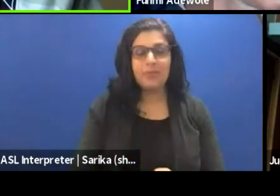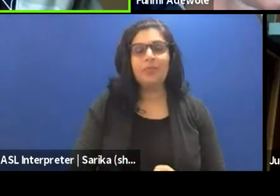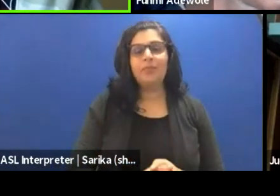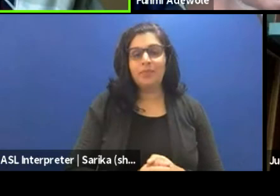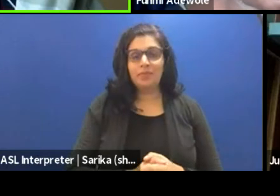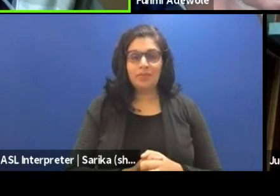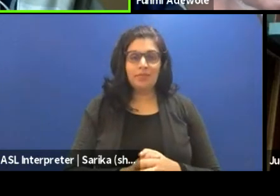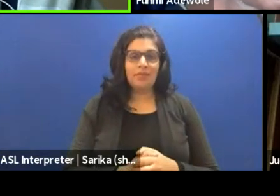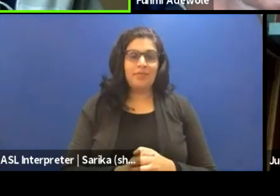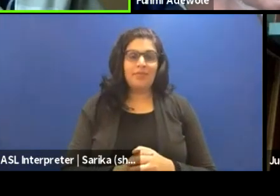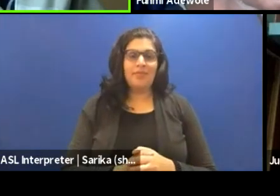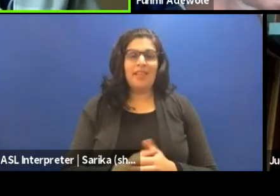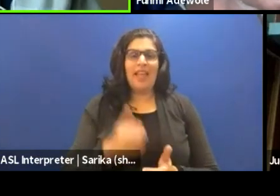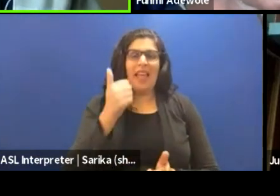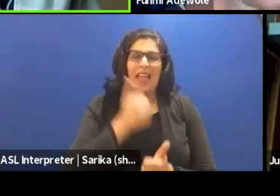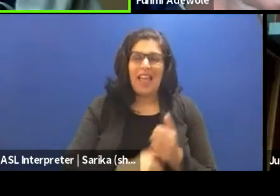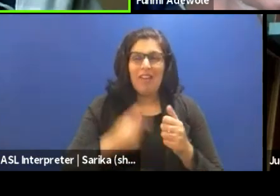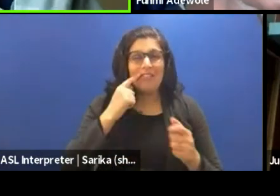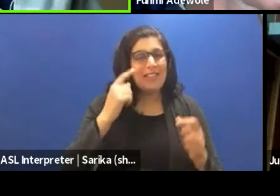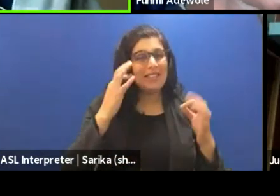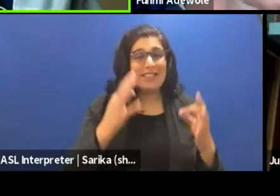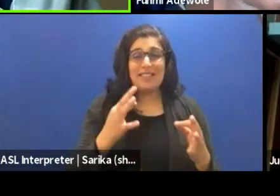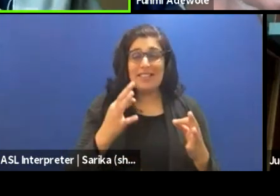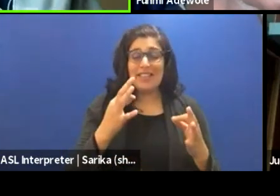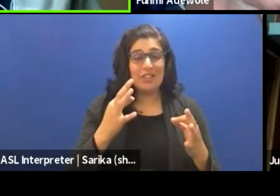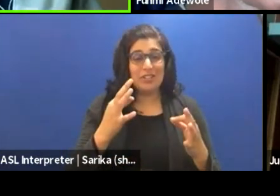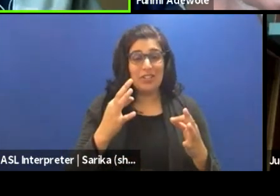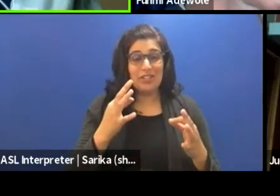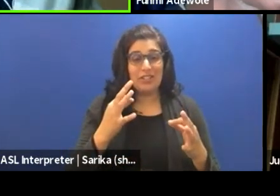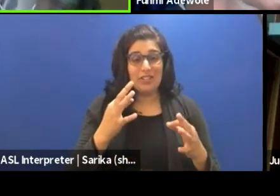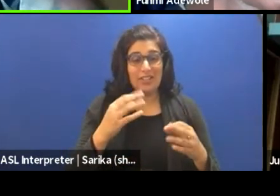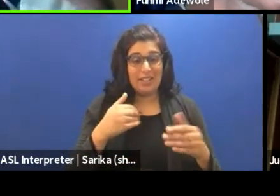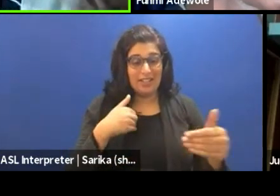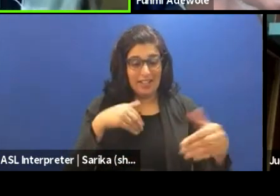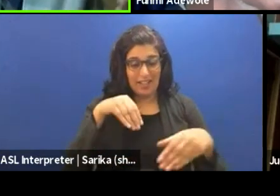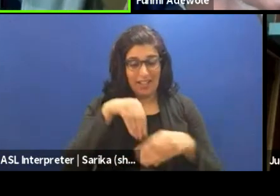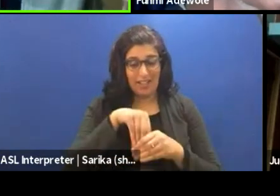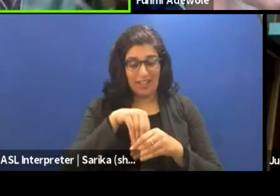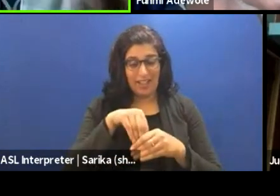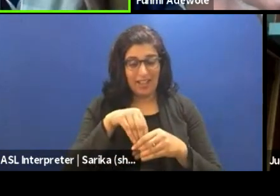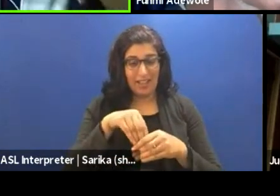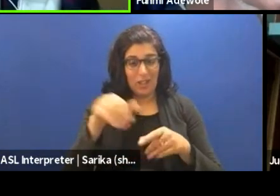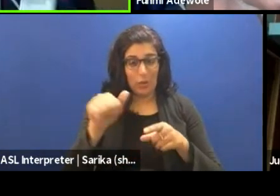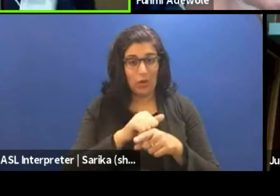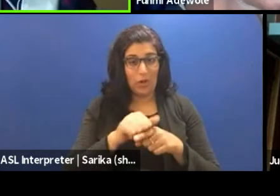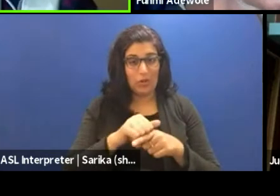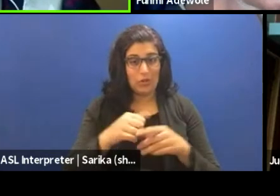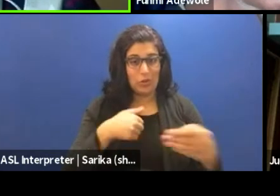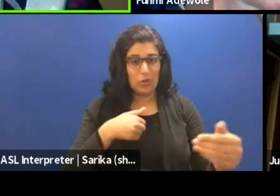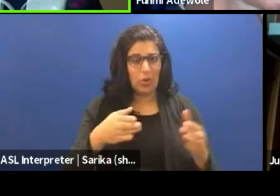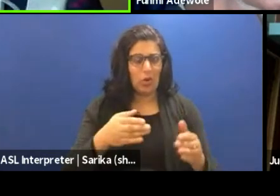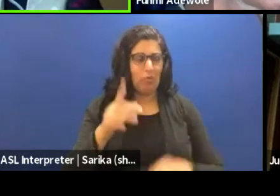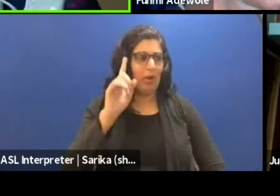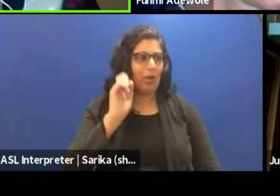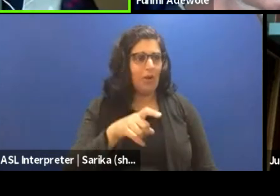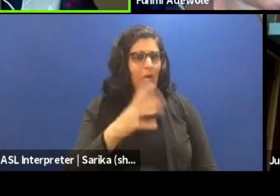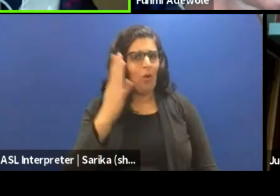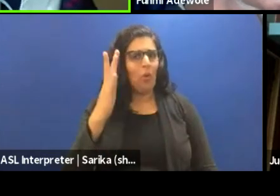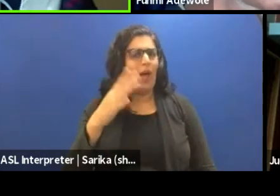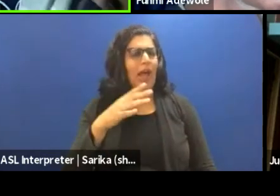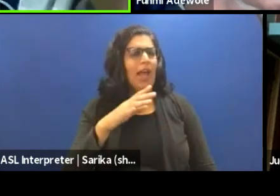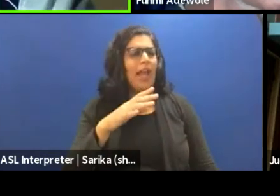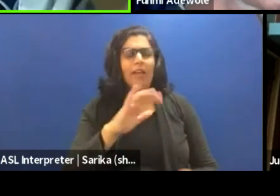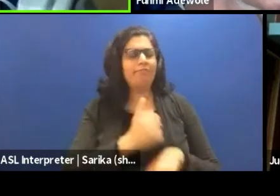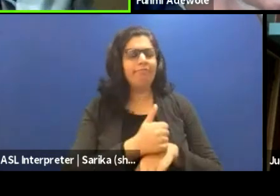And every decision that was made in the rehearsal room had a question. Why, why are you blocking that?